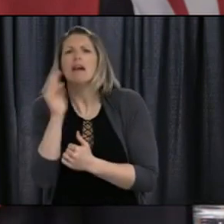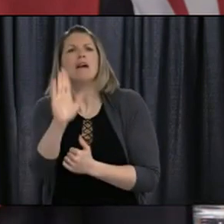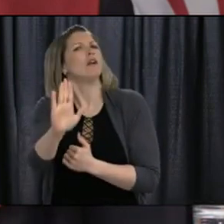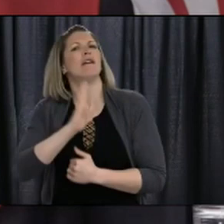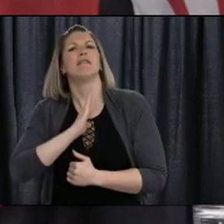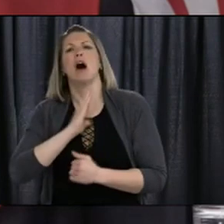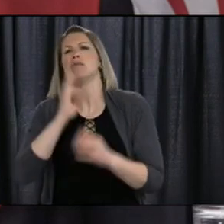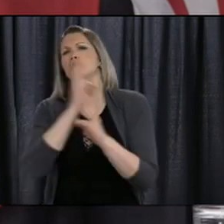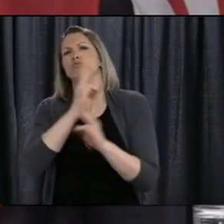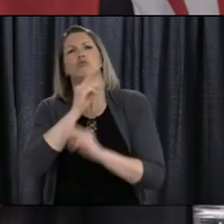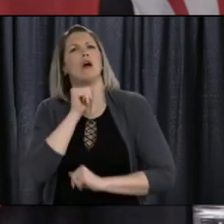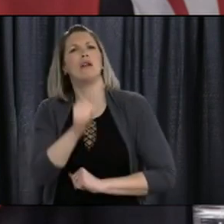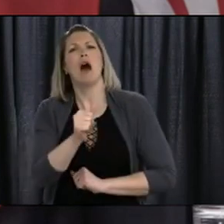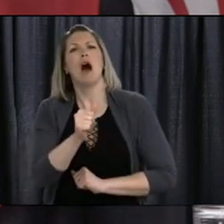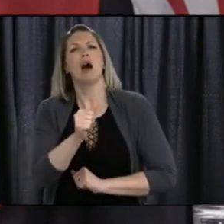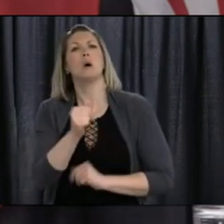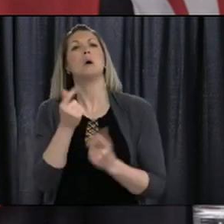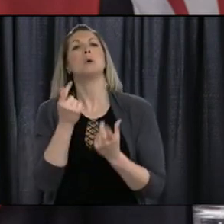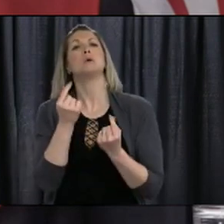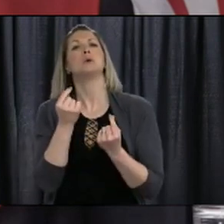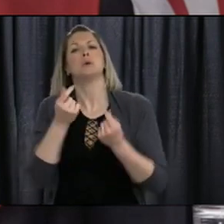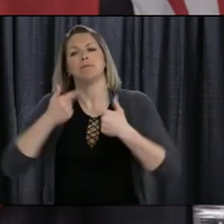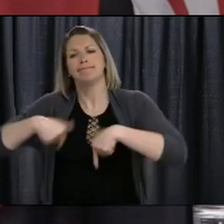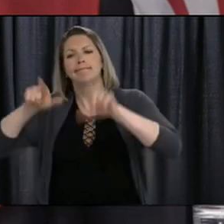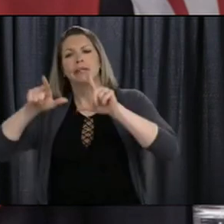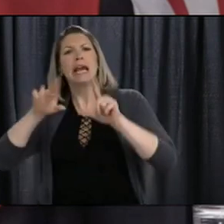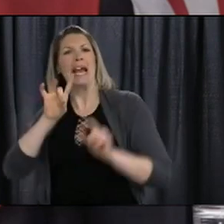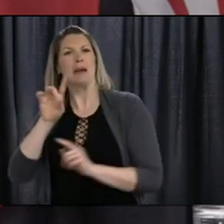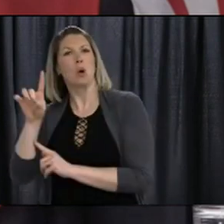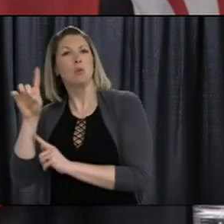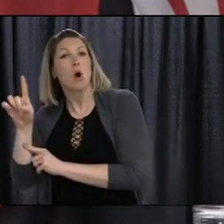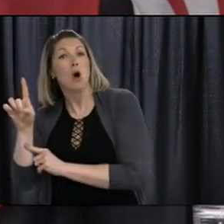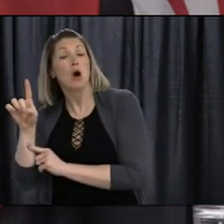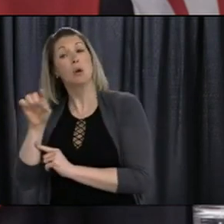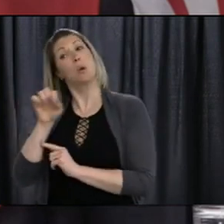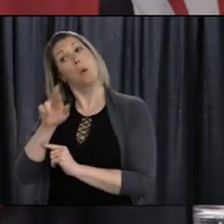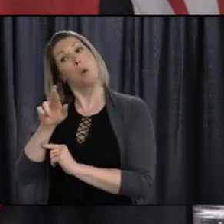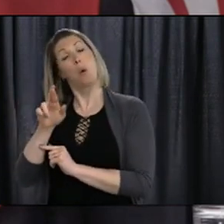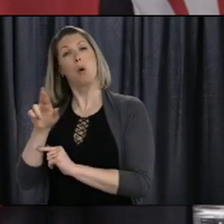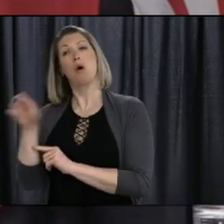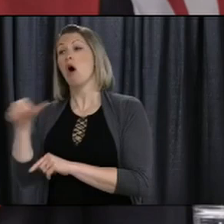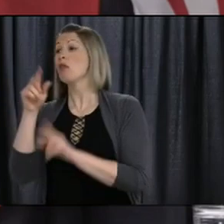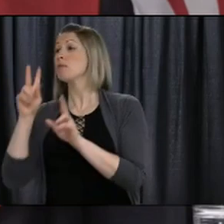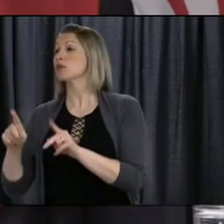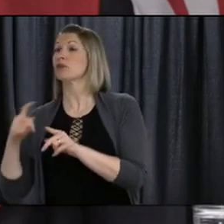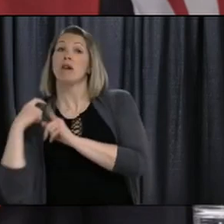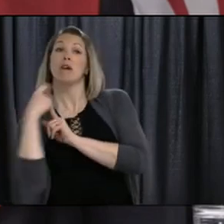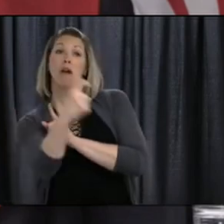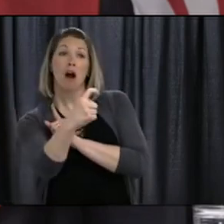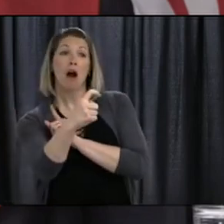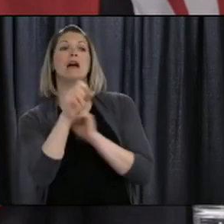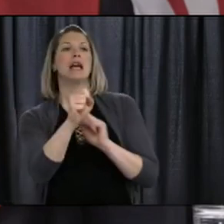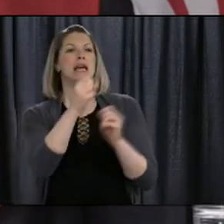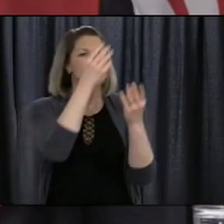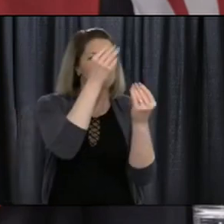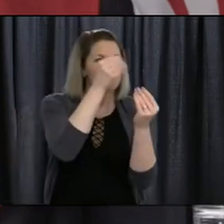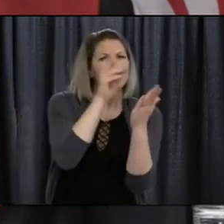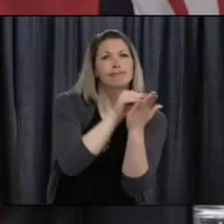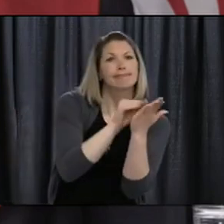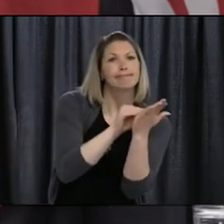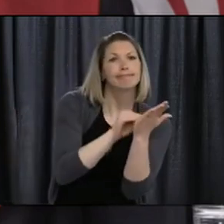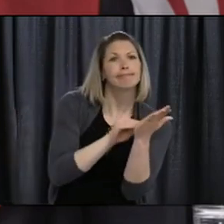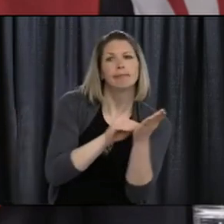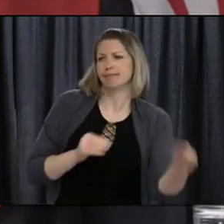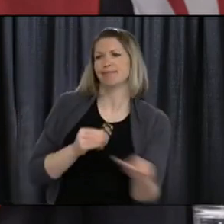Now, if you have to call the health line, there will be a registered nurse working in public health that will interact with the client